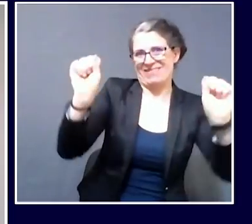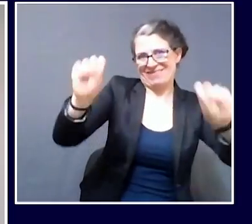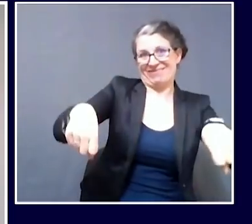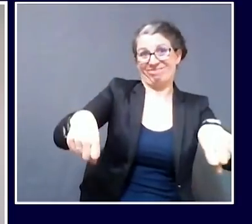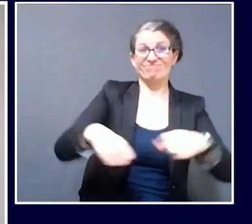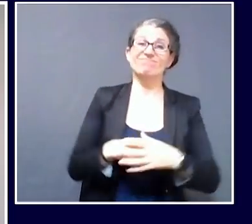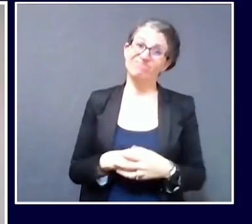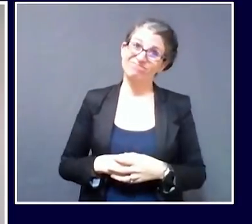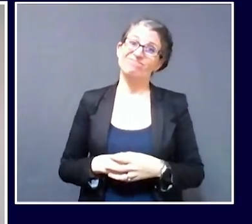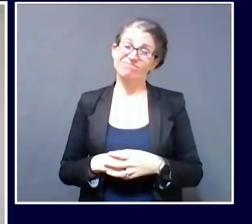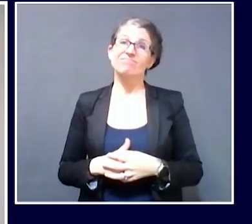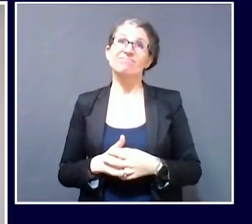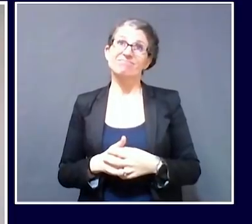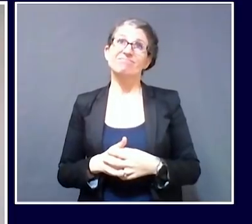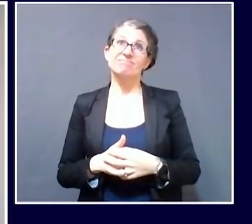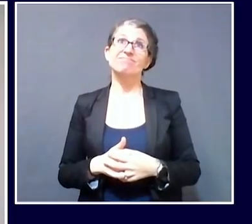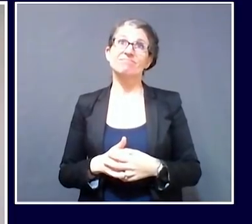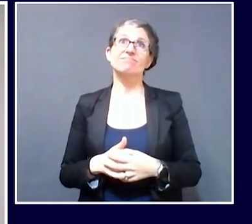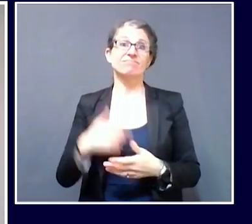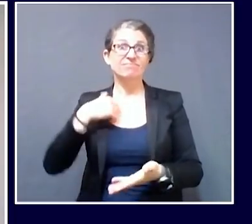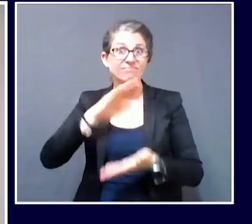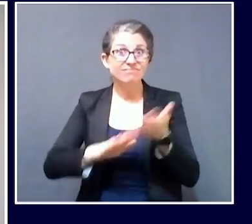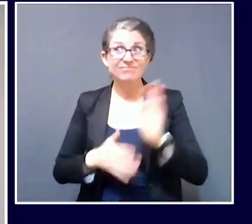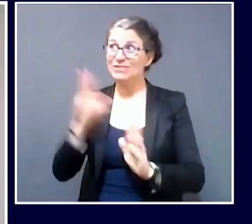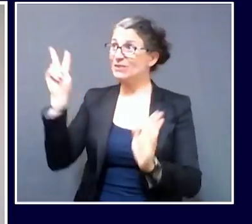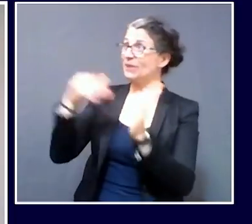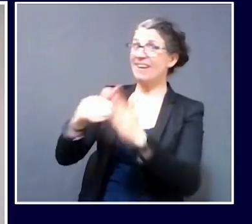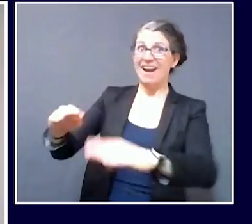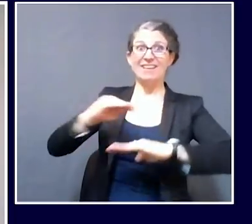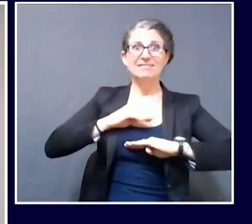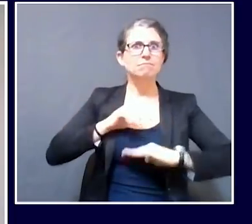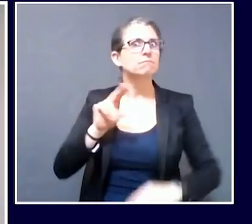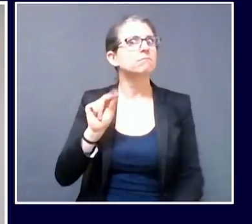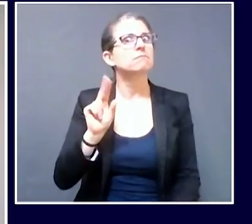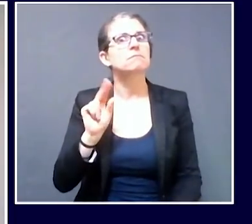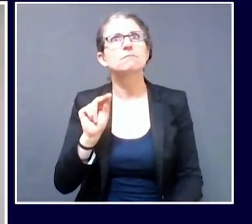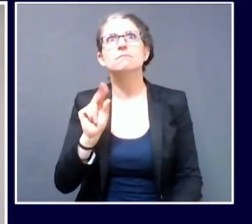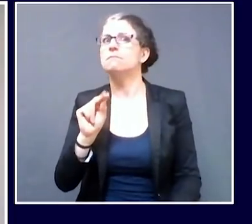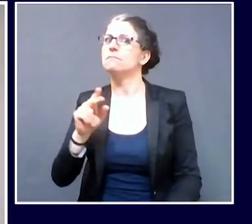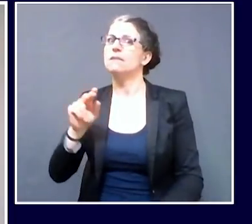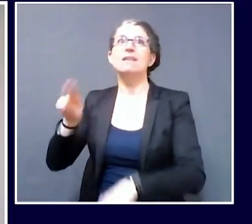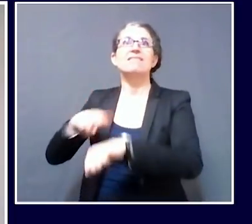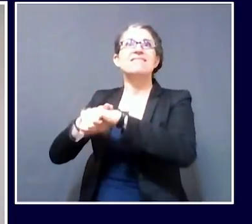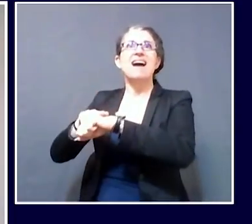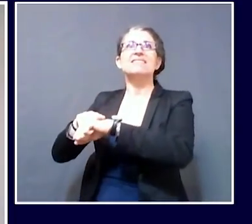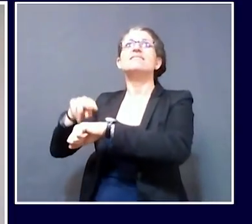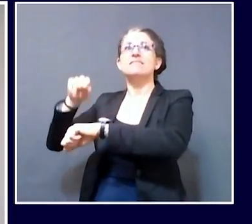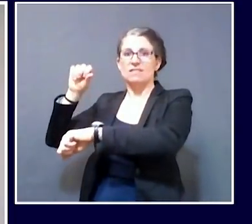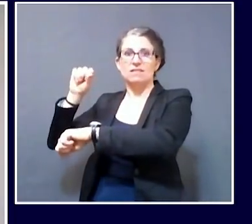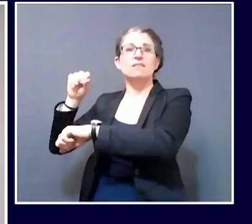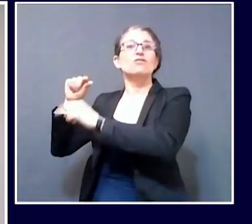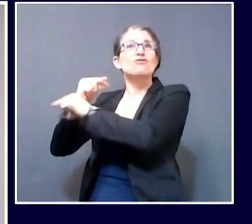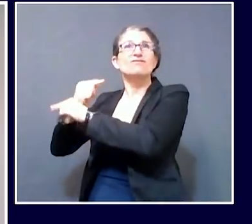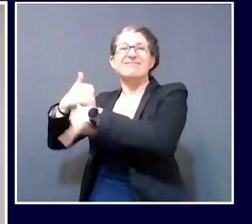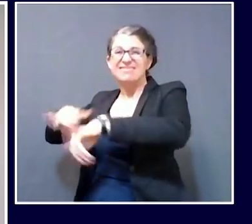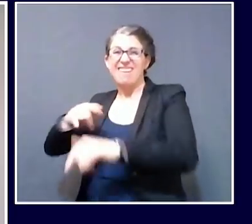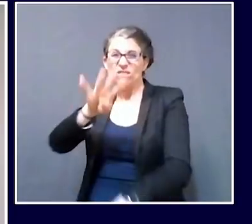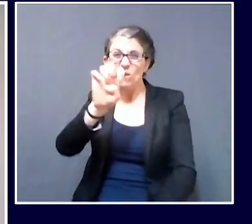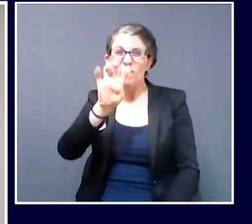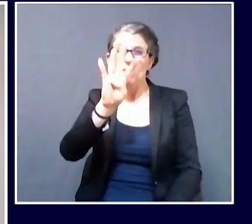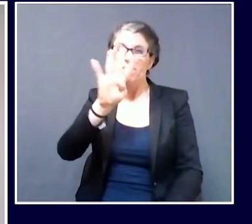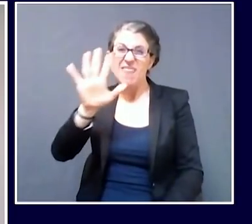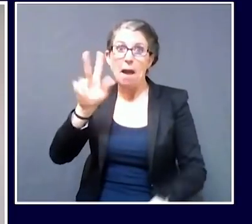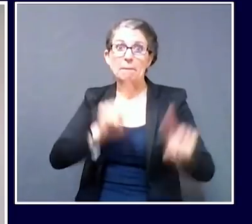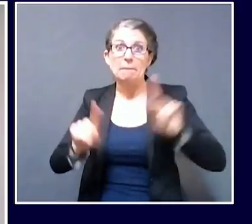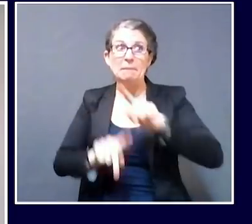at the Guard are not done. They still have approximately 445 individuals who are in the queue, healthcare